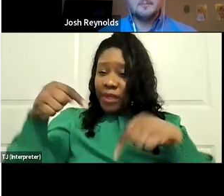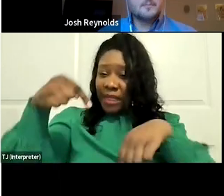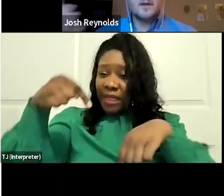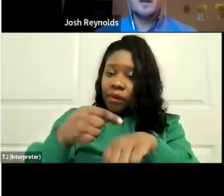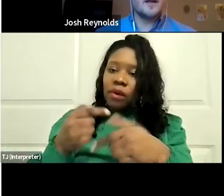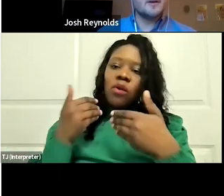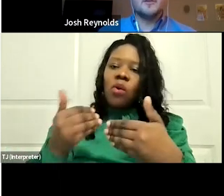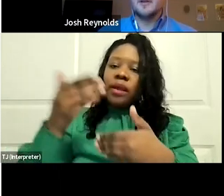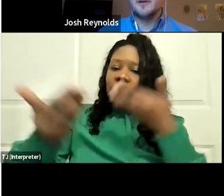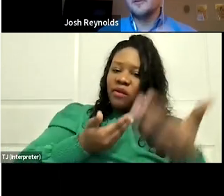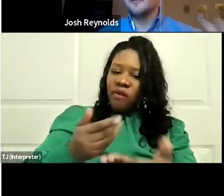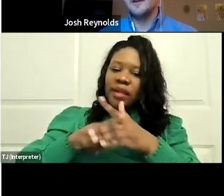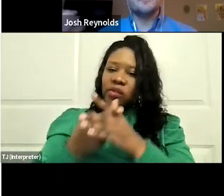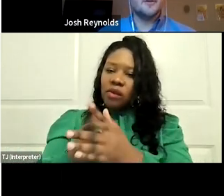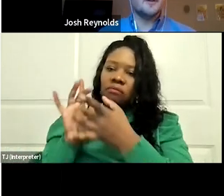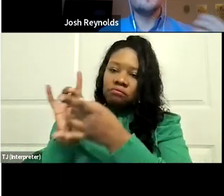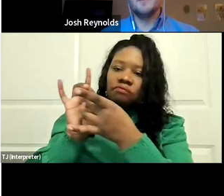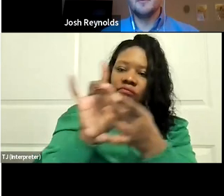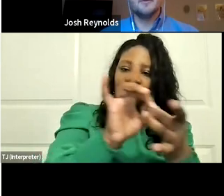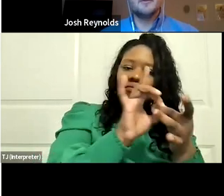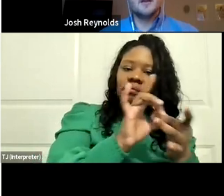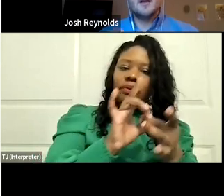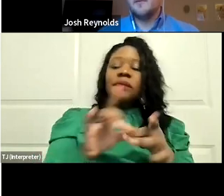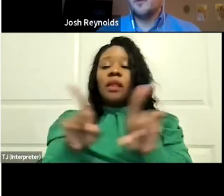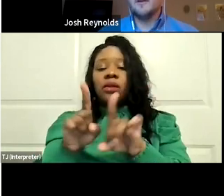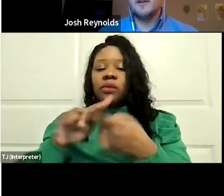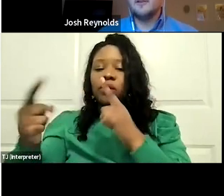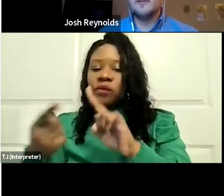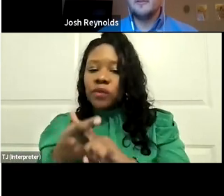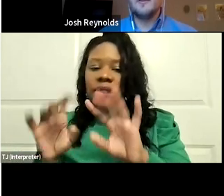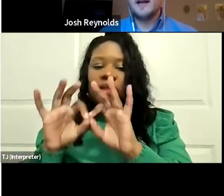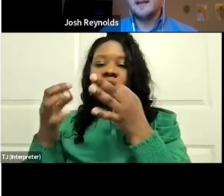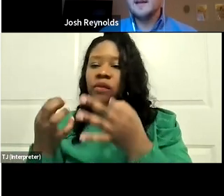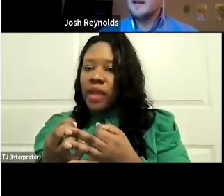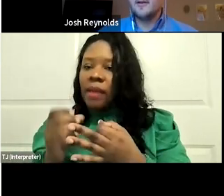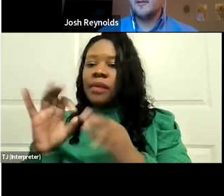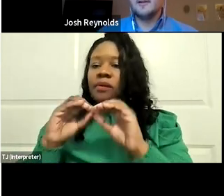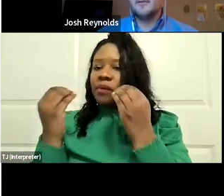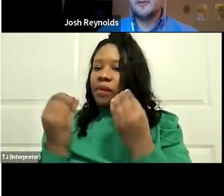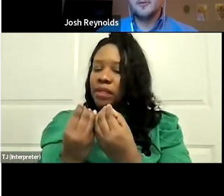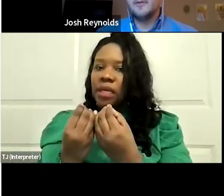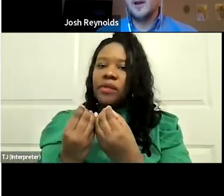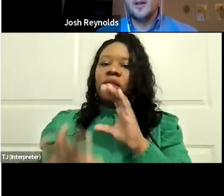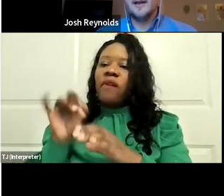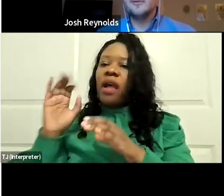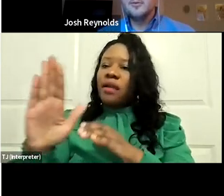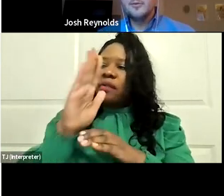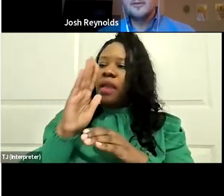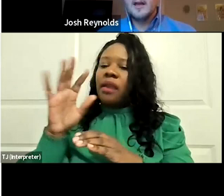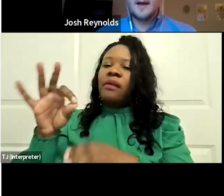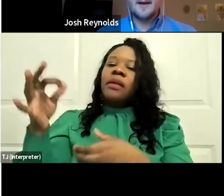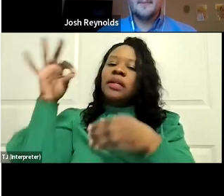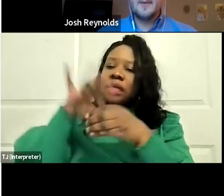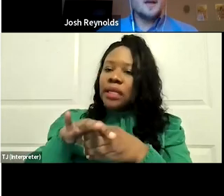relationship. Likewise, you can encourage your friends, relatives, members of your organizations to find their elected officials via online